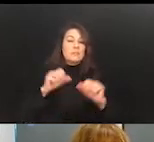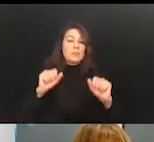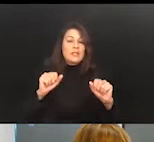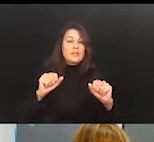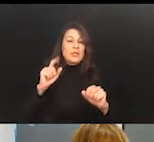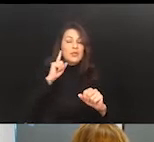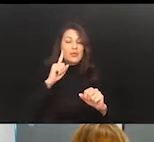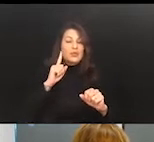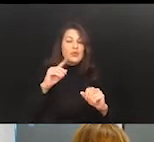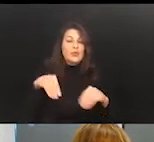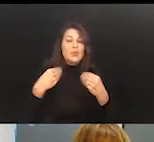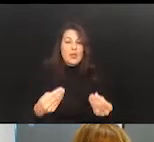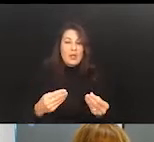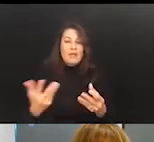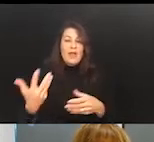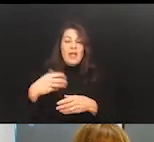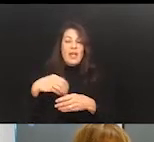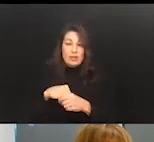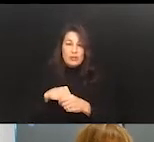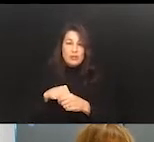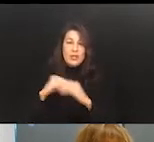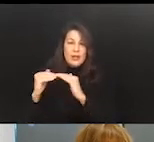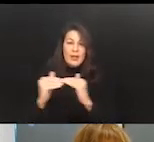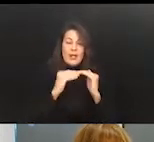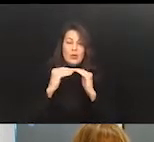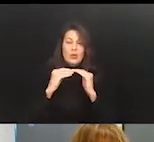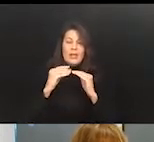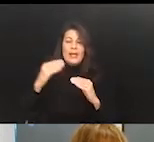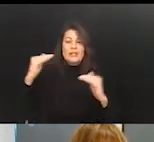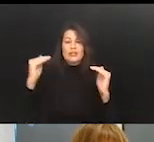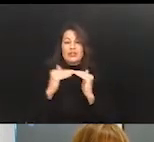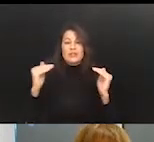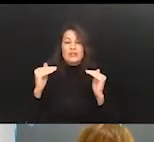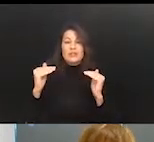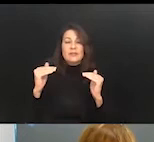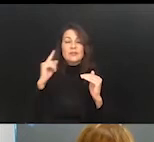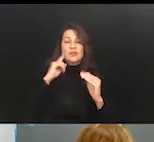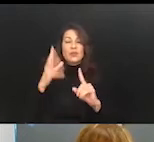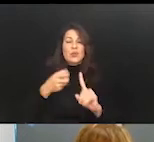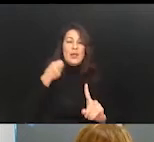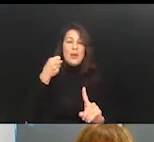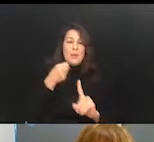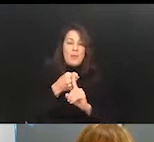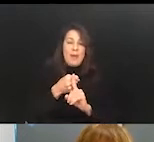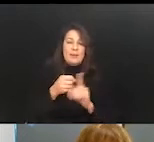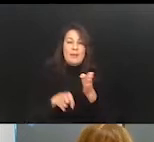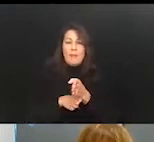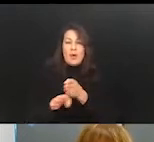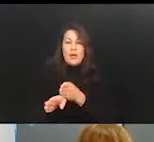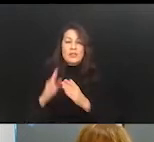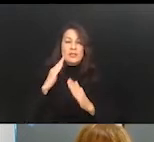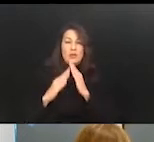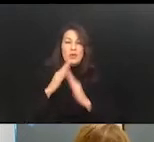inclusion, equity, and justice to positively impact marginalized communities across the globe. Betsy, welcome you to